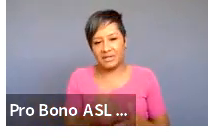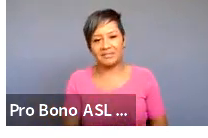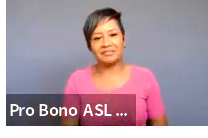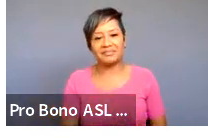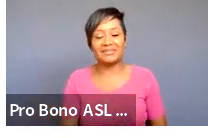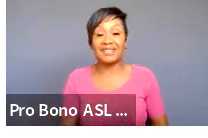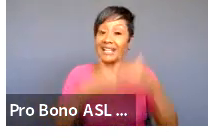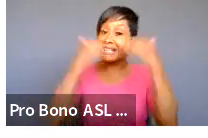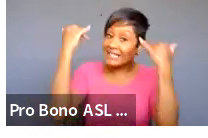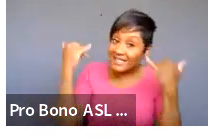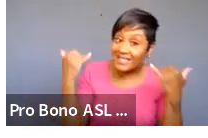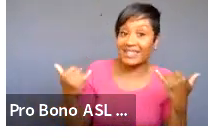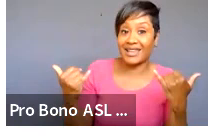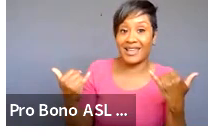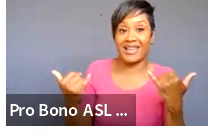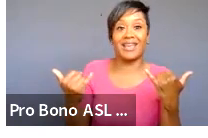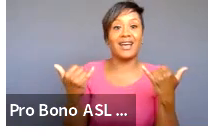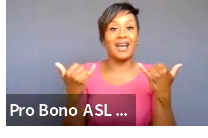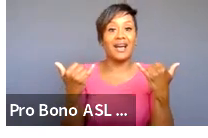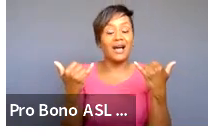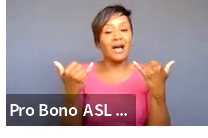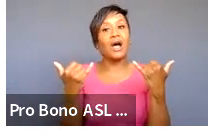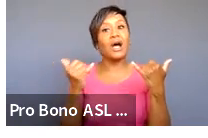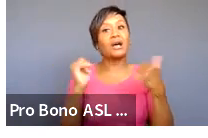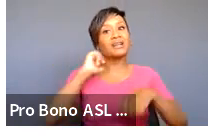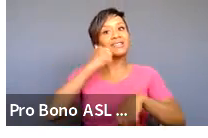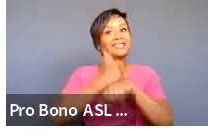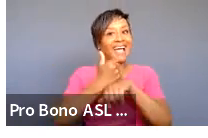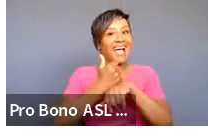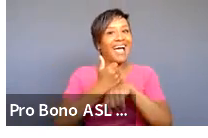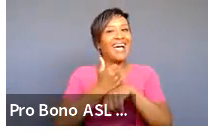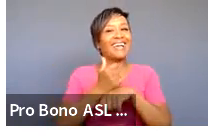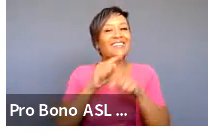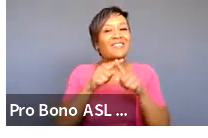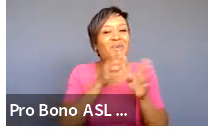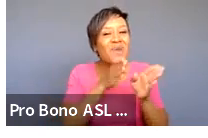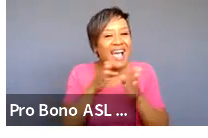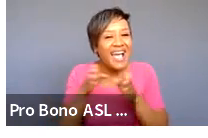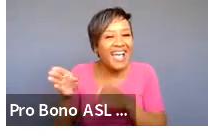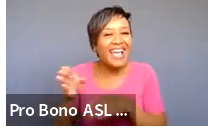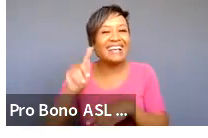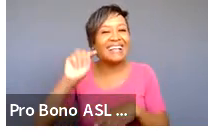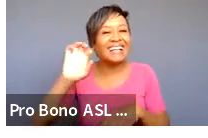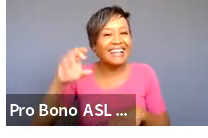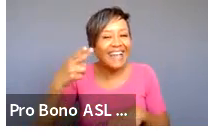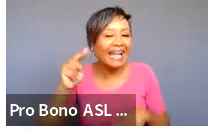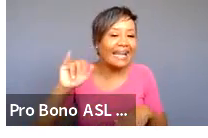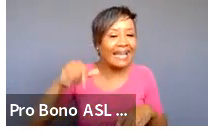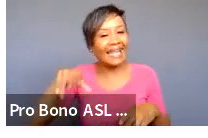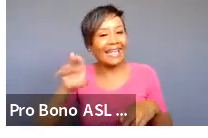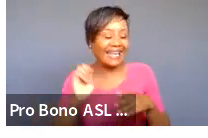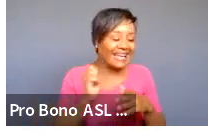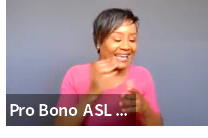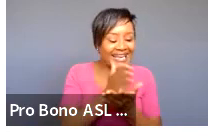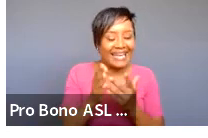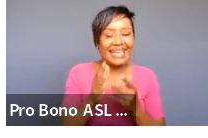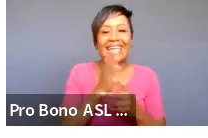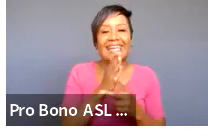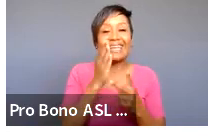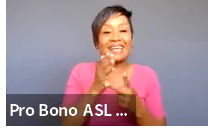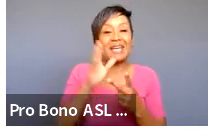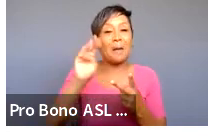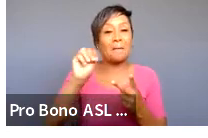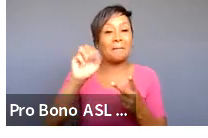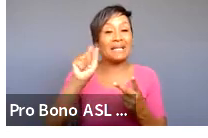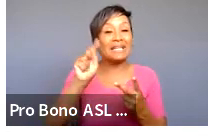so now you've got some techniques you've got some materials now with solo